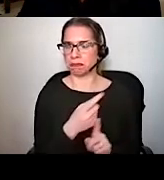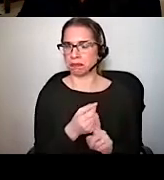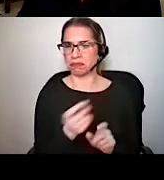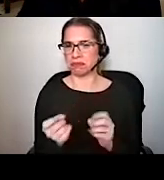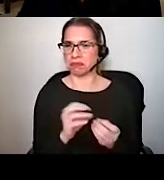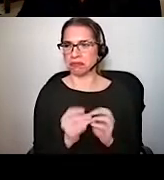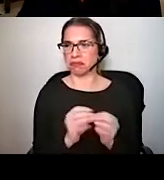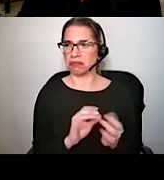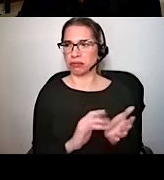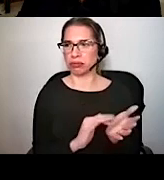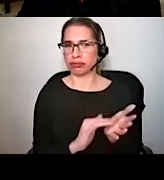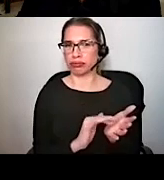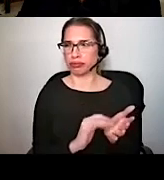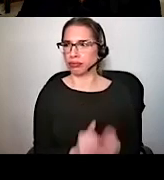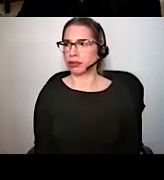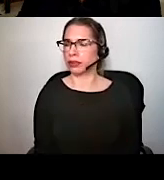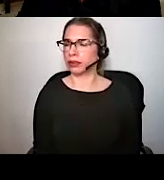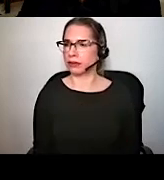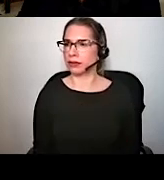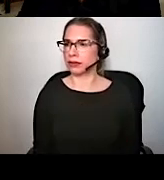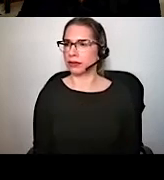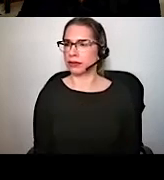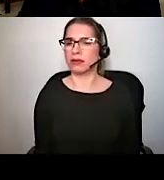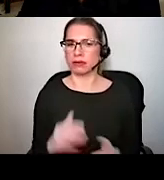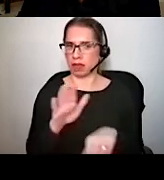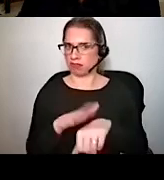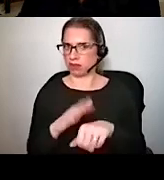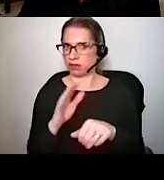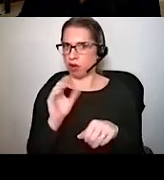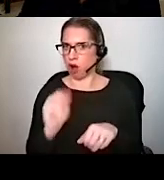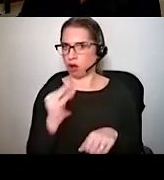All right. The sound's going to come on soon.